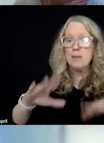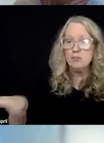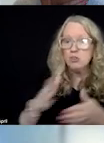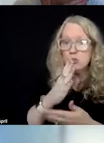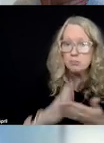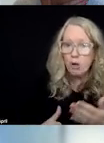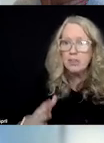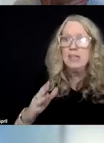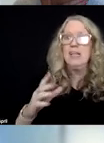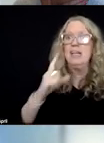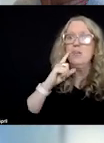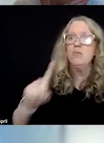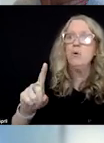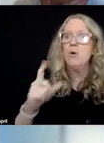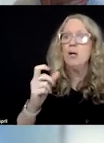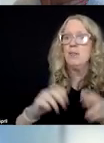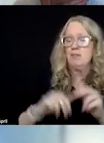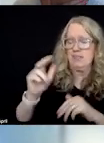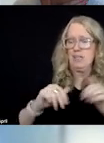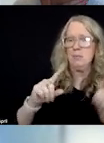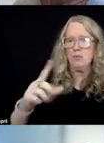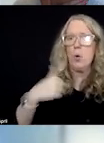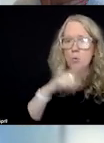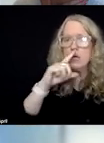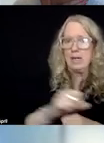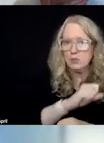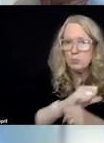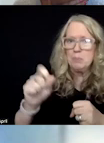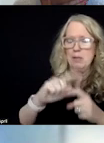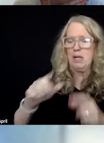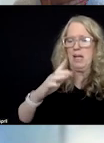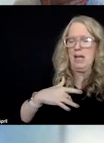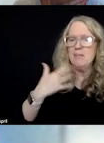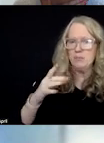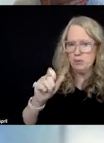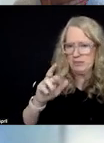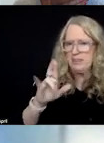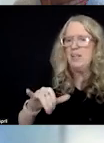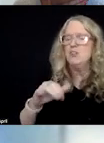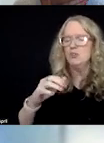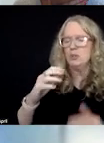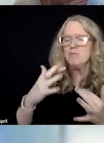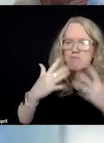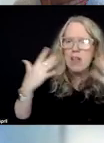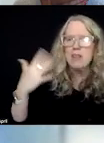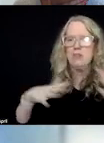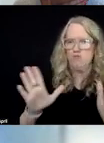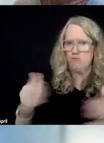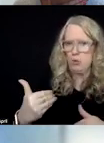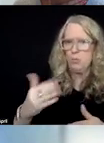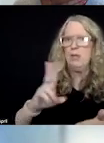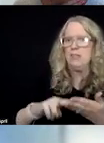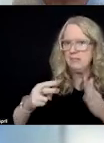on our child facility-based crisis, we actually have some sensory-friendly rooms and we intentionally